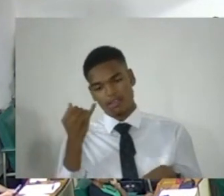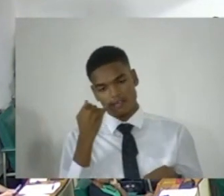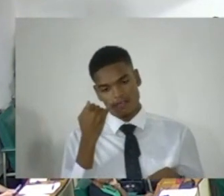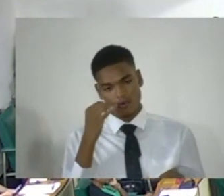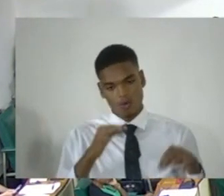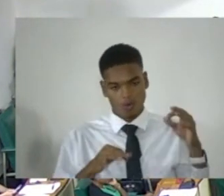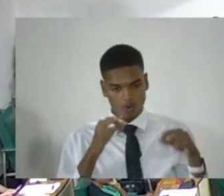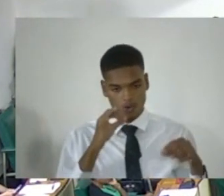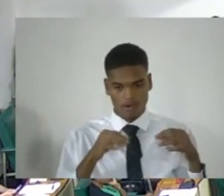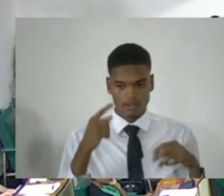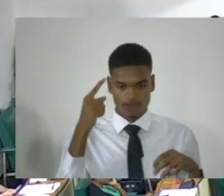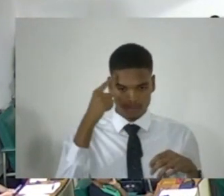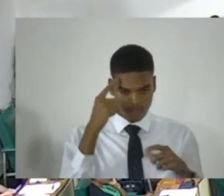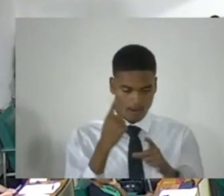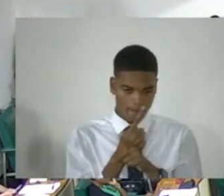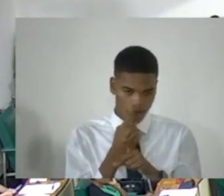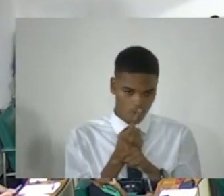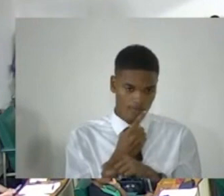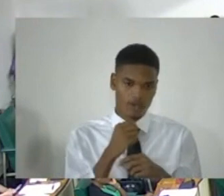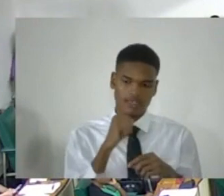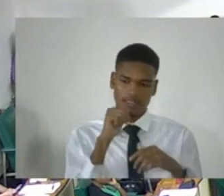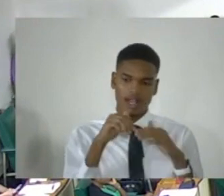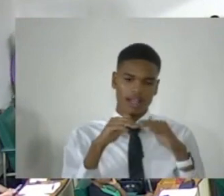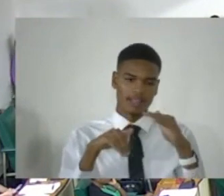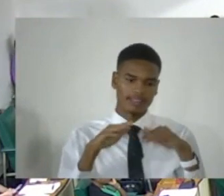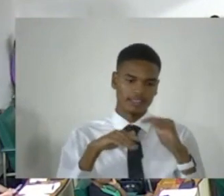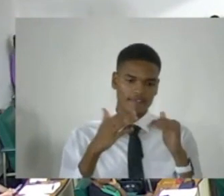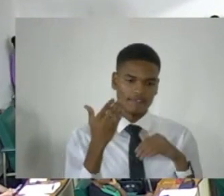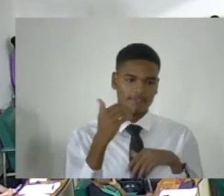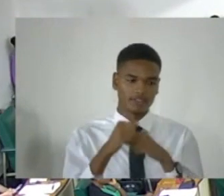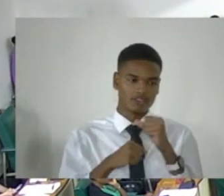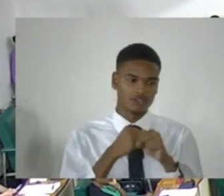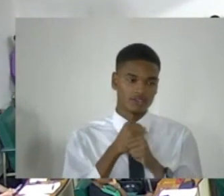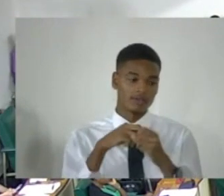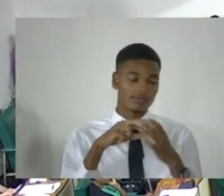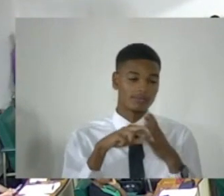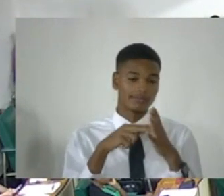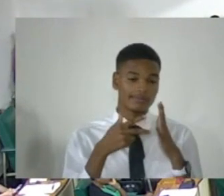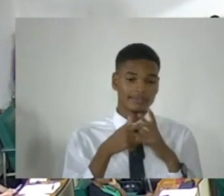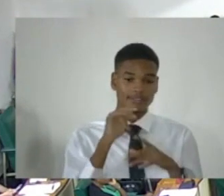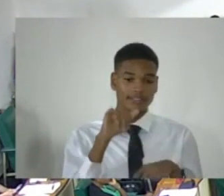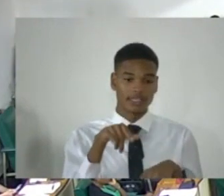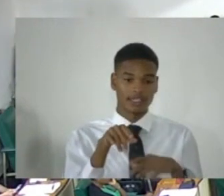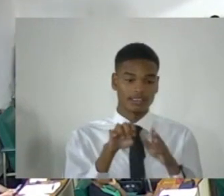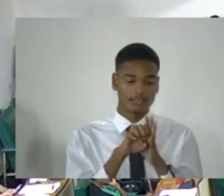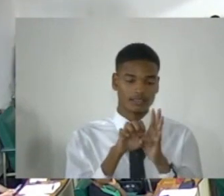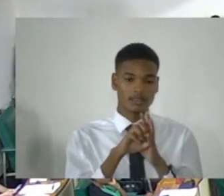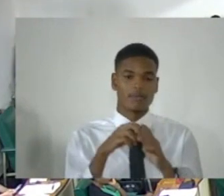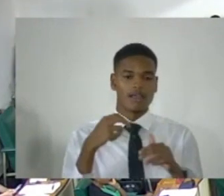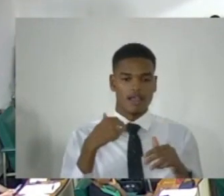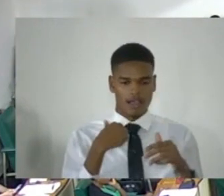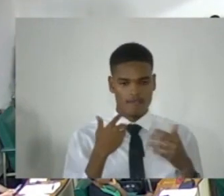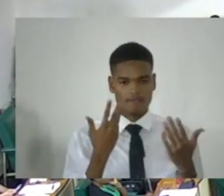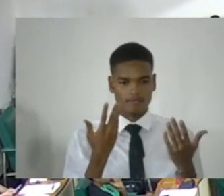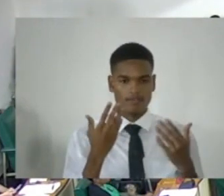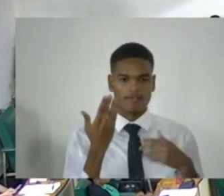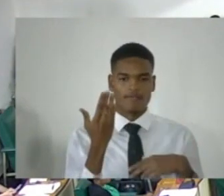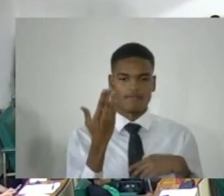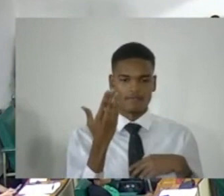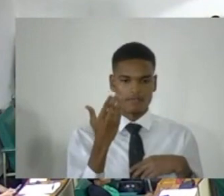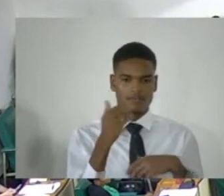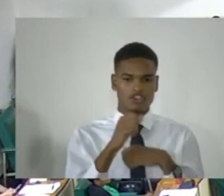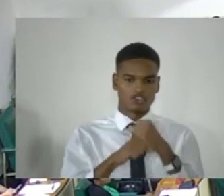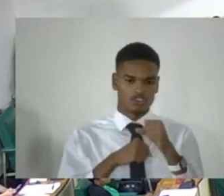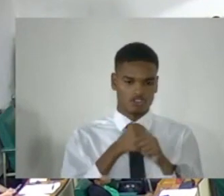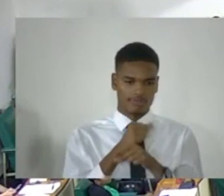not being less than 15 years. So, in that instance, there is a prescribed minimum of 15 years created by the